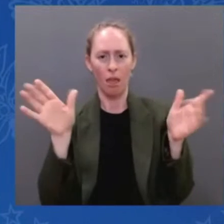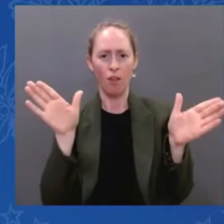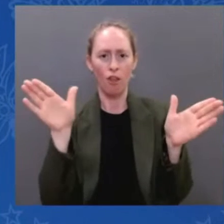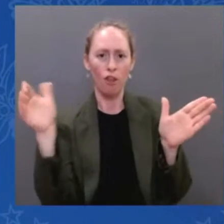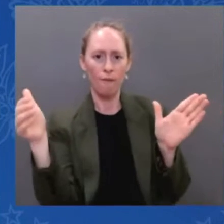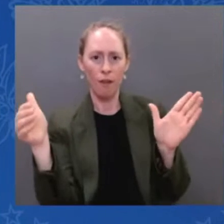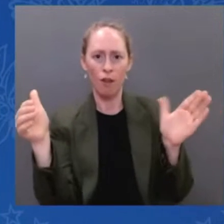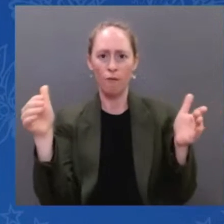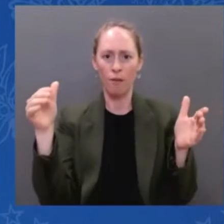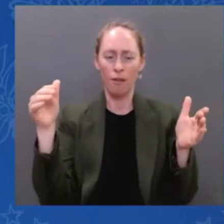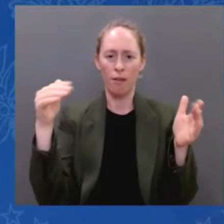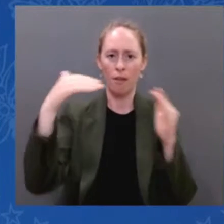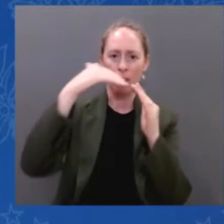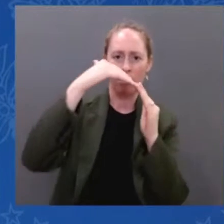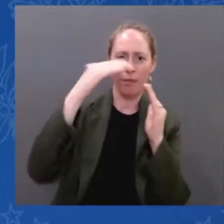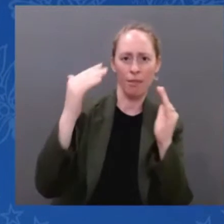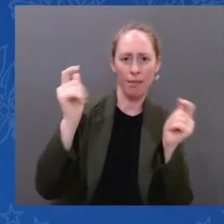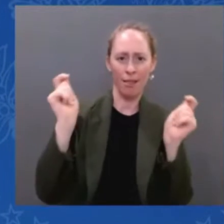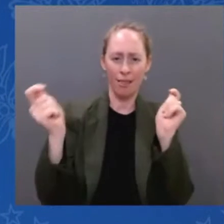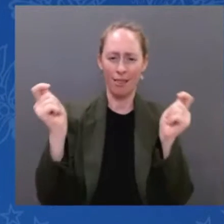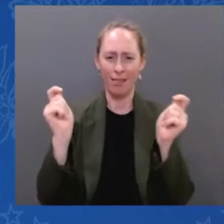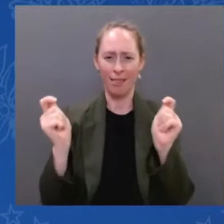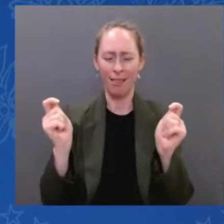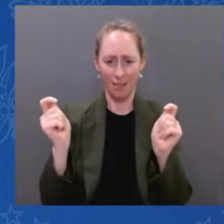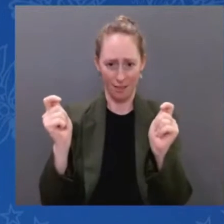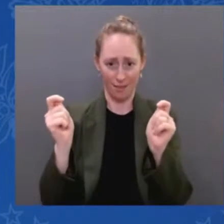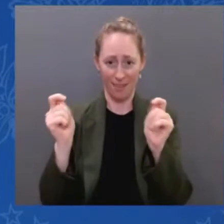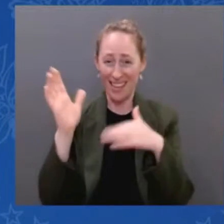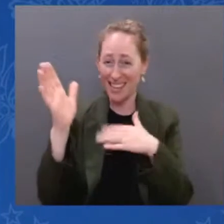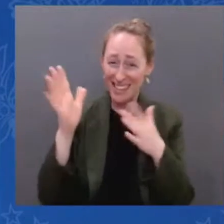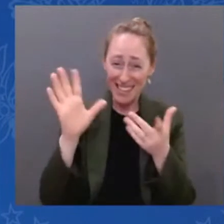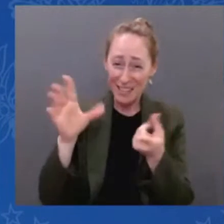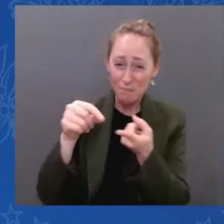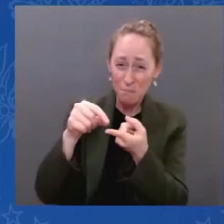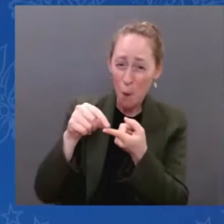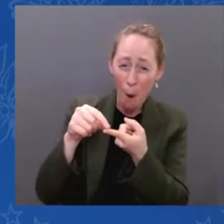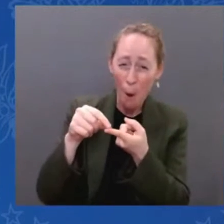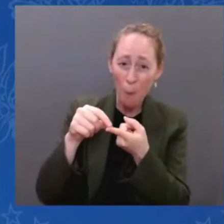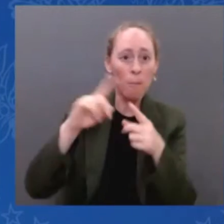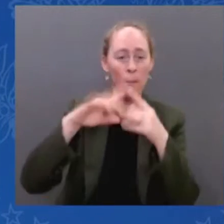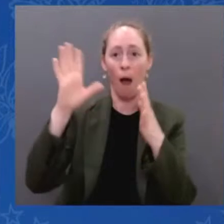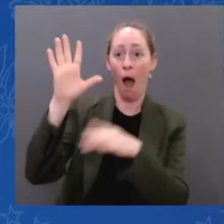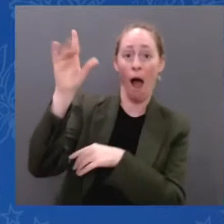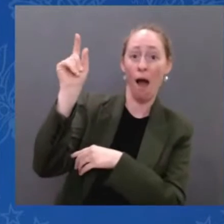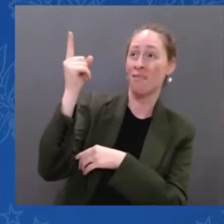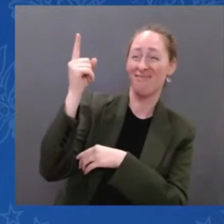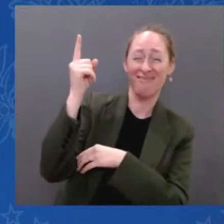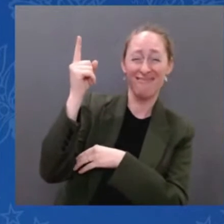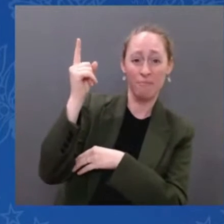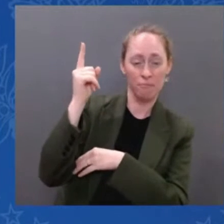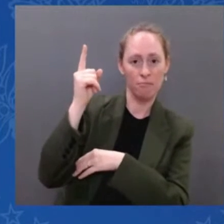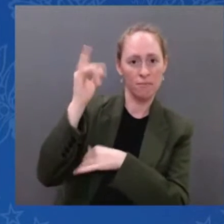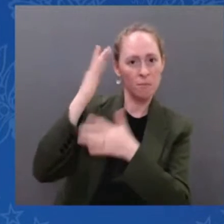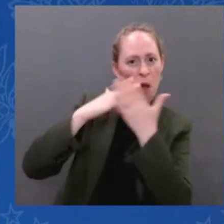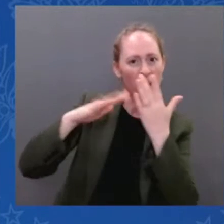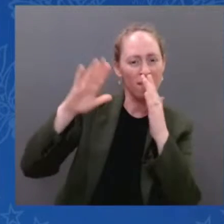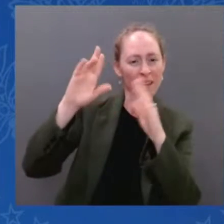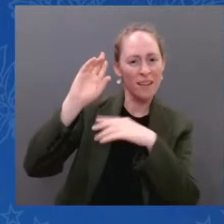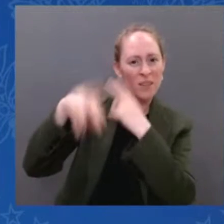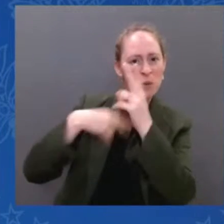You know, a hundred years ago, Mr. President, Madam Vice President, a hundred years ago, we thought there was only one galaxy.